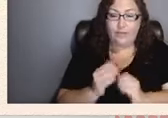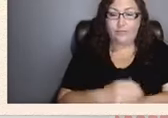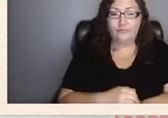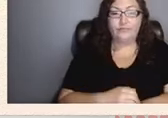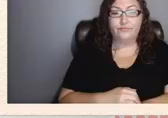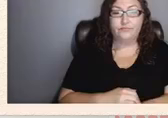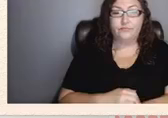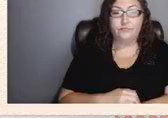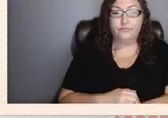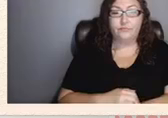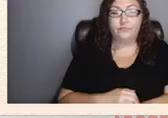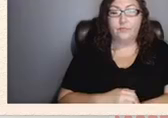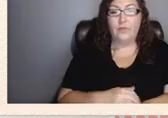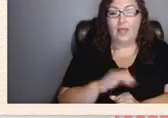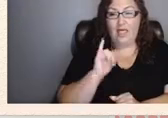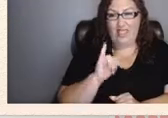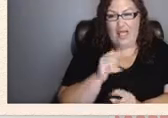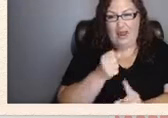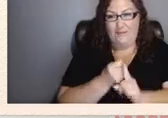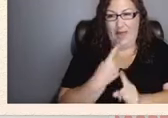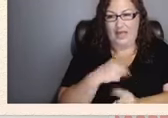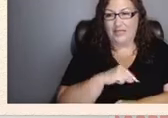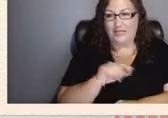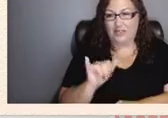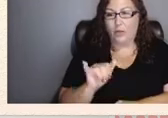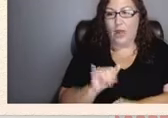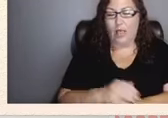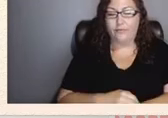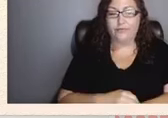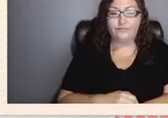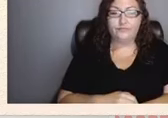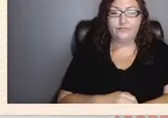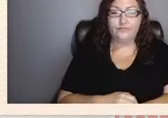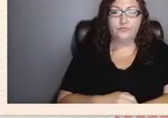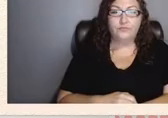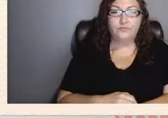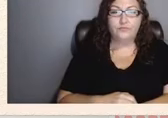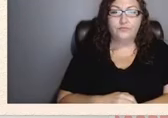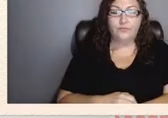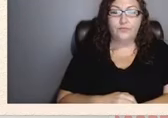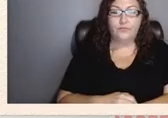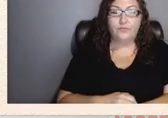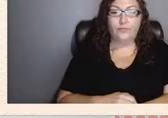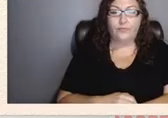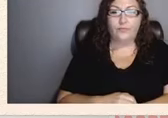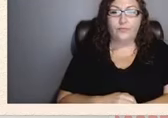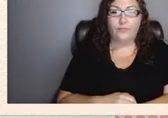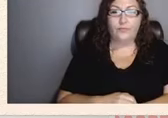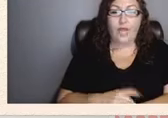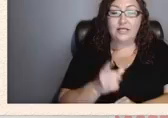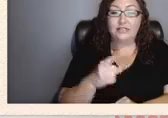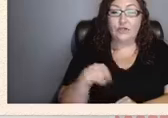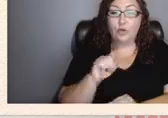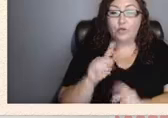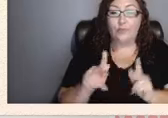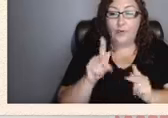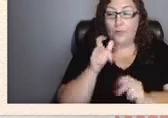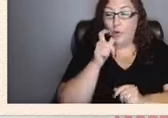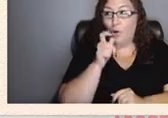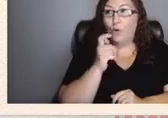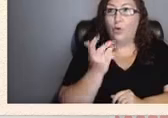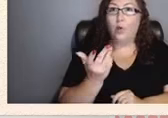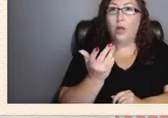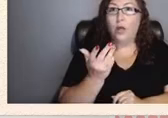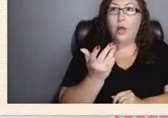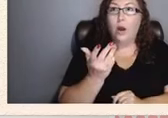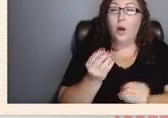impacts this as well as those individuals who are in more